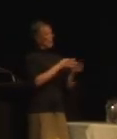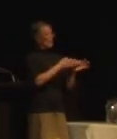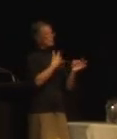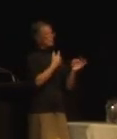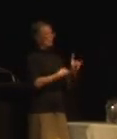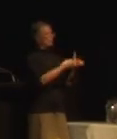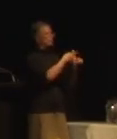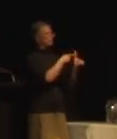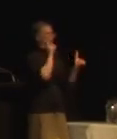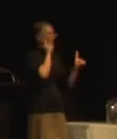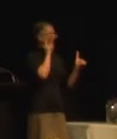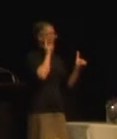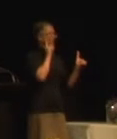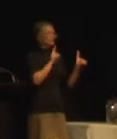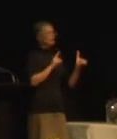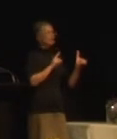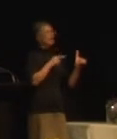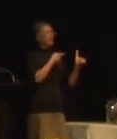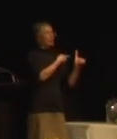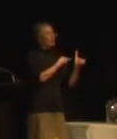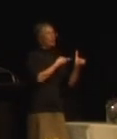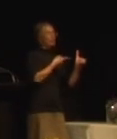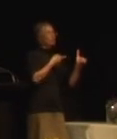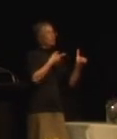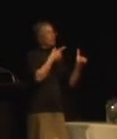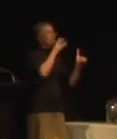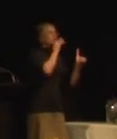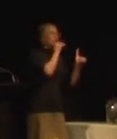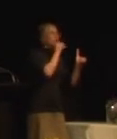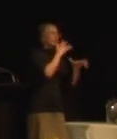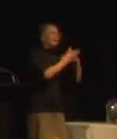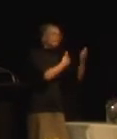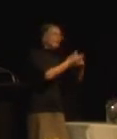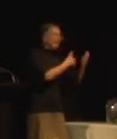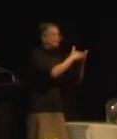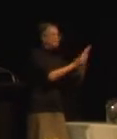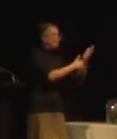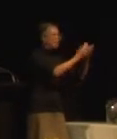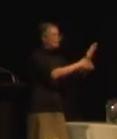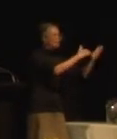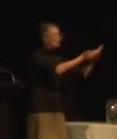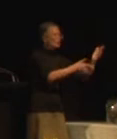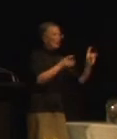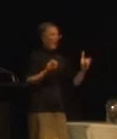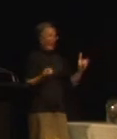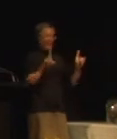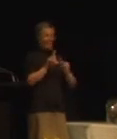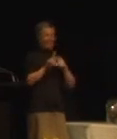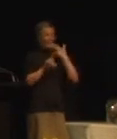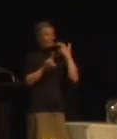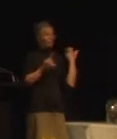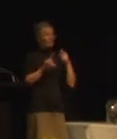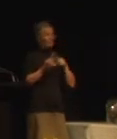in English and to have Teresa Cooper then interpreting those stories into NZSL. We had a